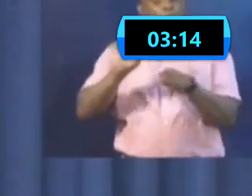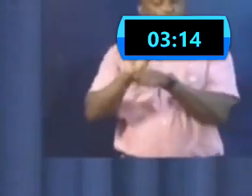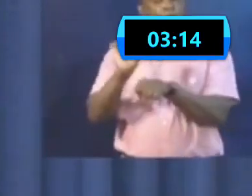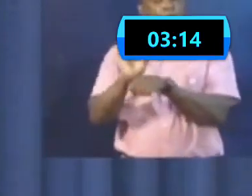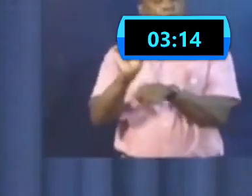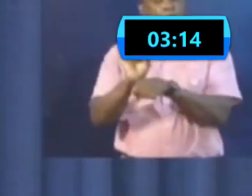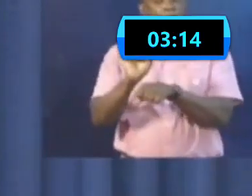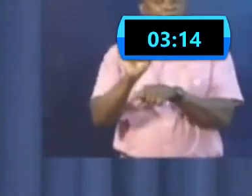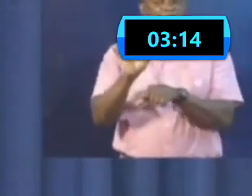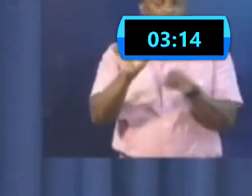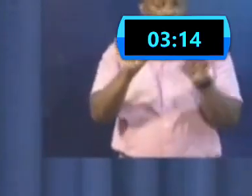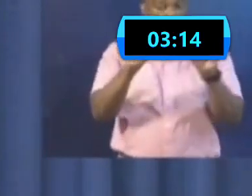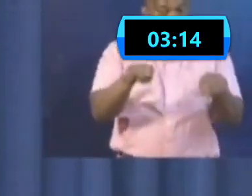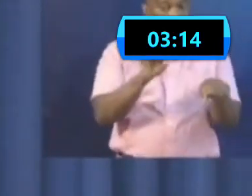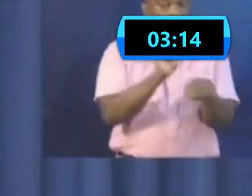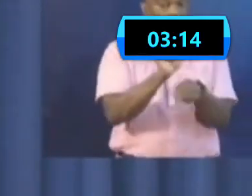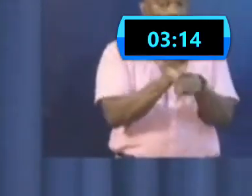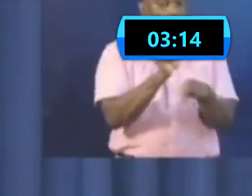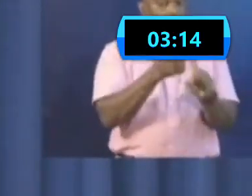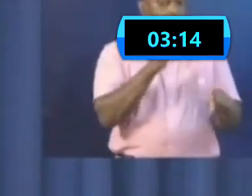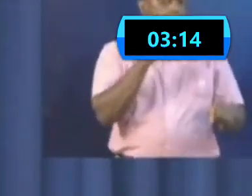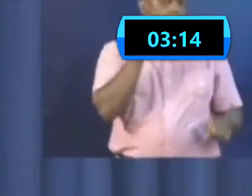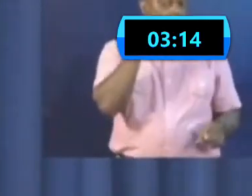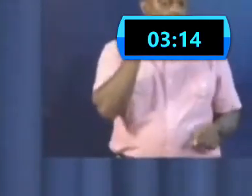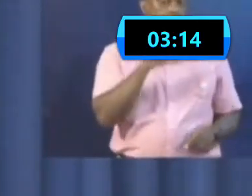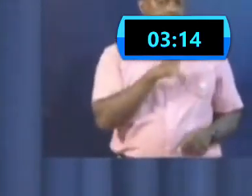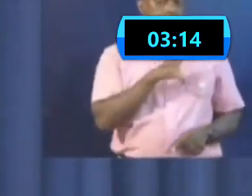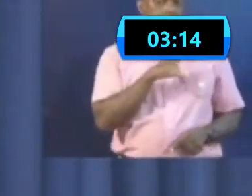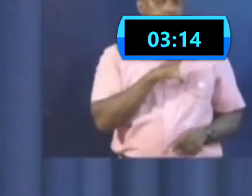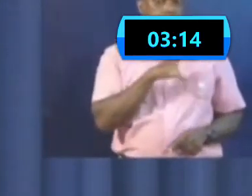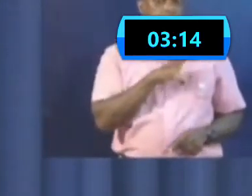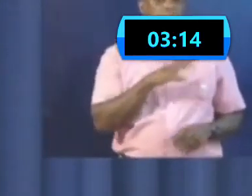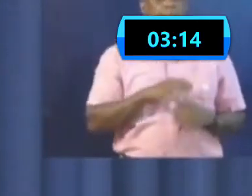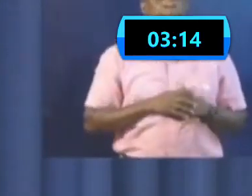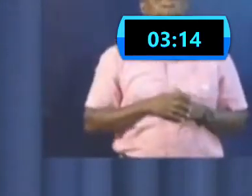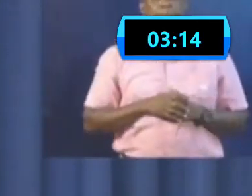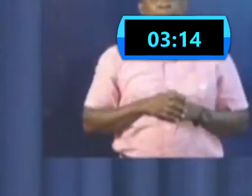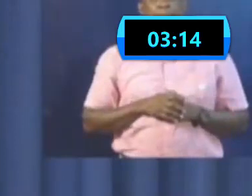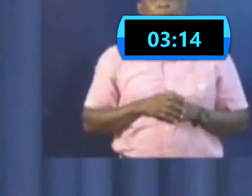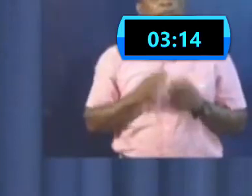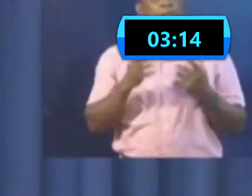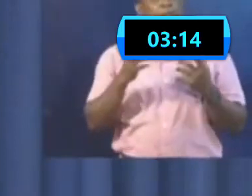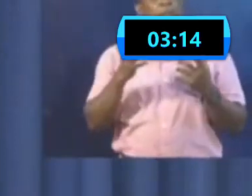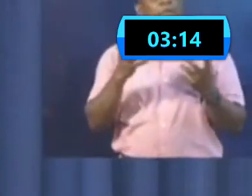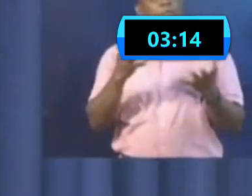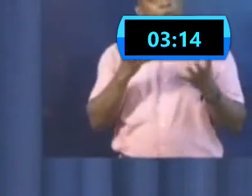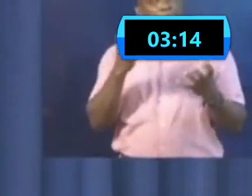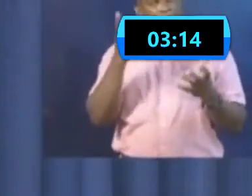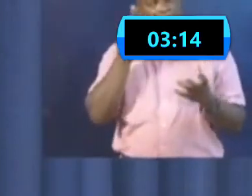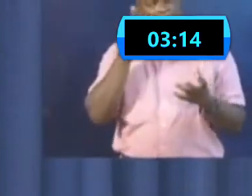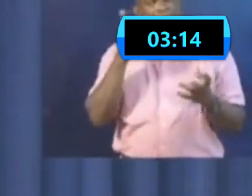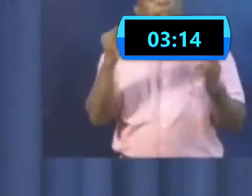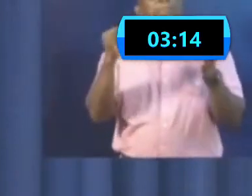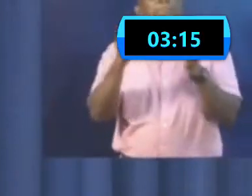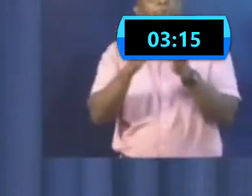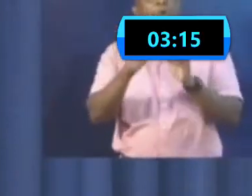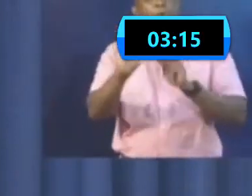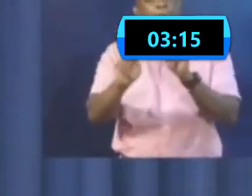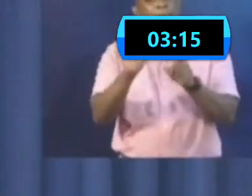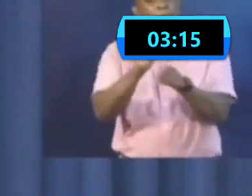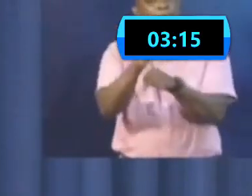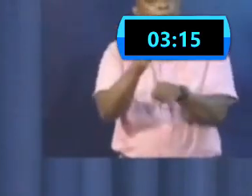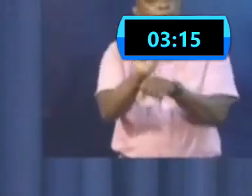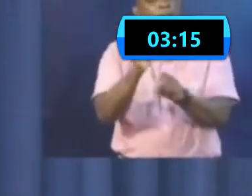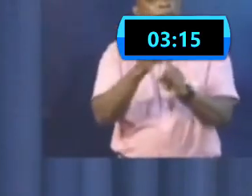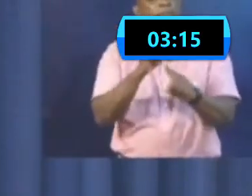We expect to see an increase in the quantum of work at home and teleconferencing with staff and so